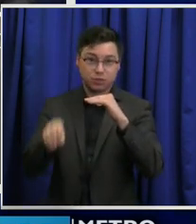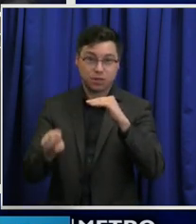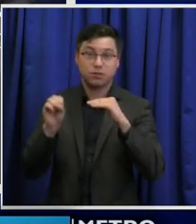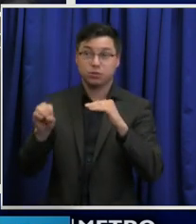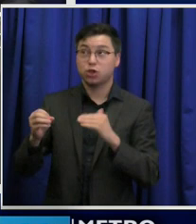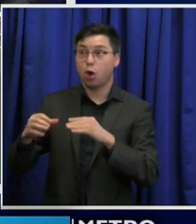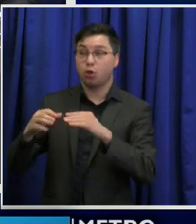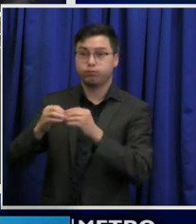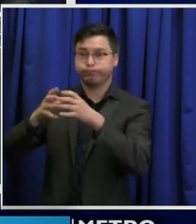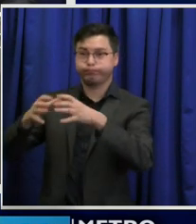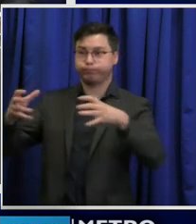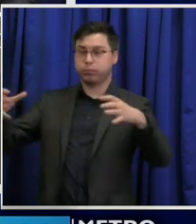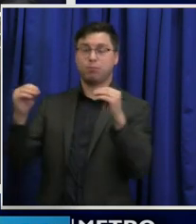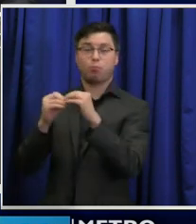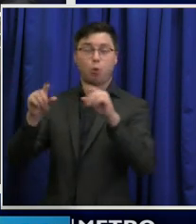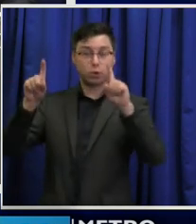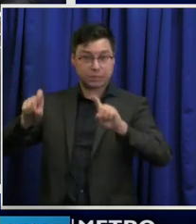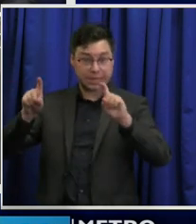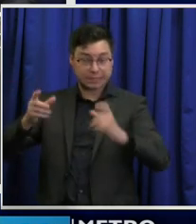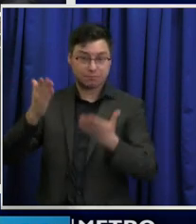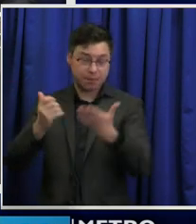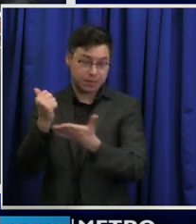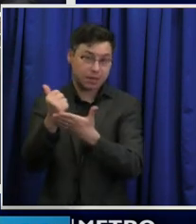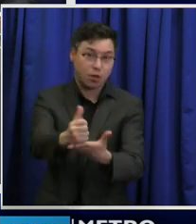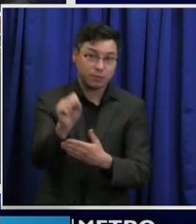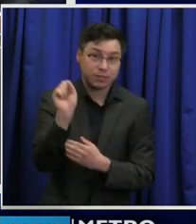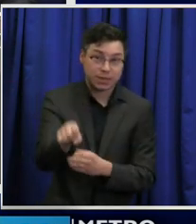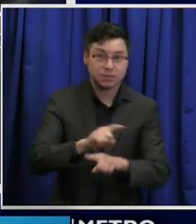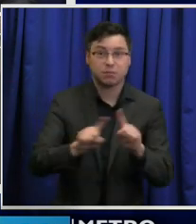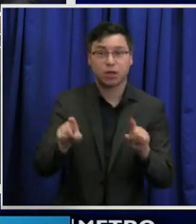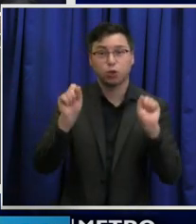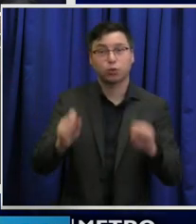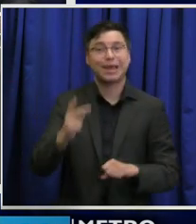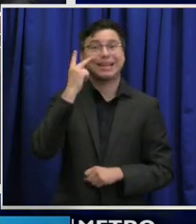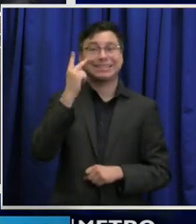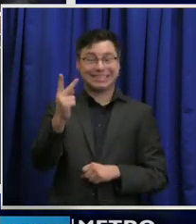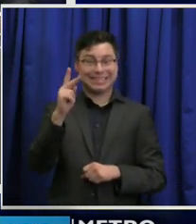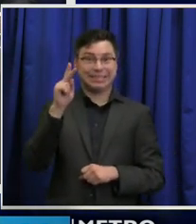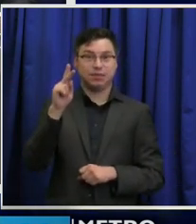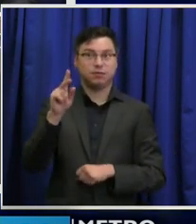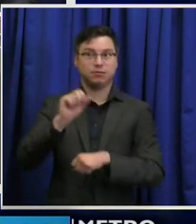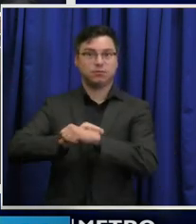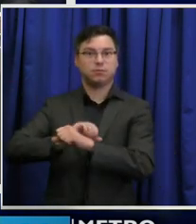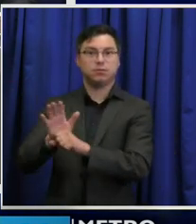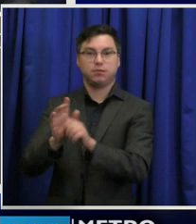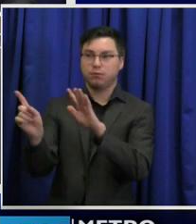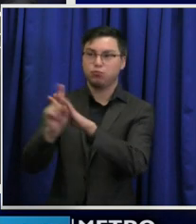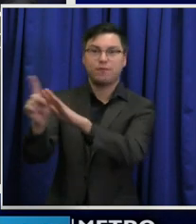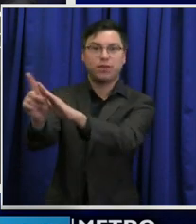But it shows how broad this, this test, this disease prevalence is currently.